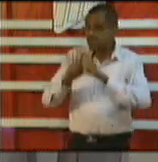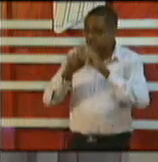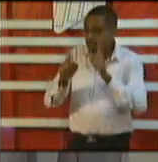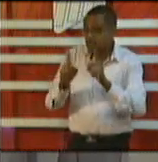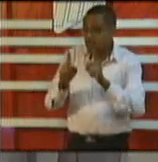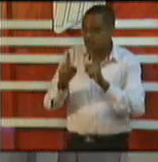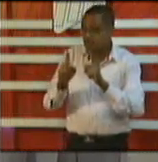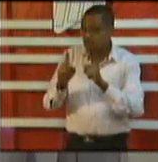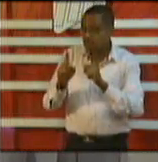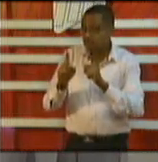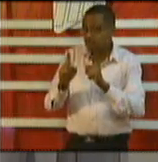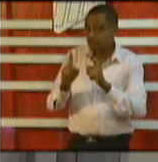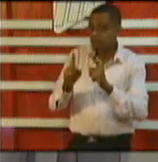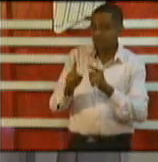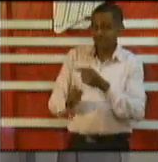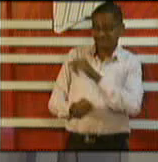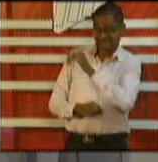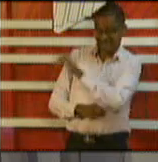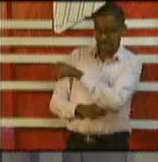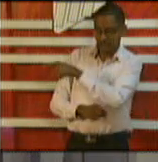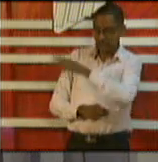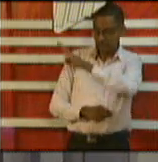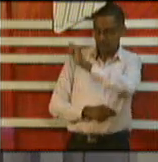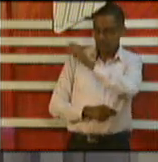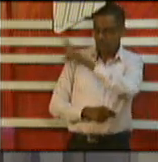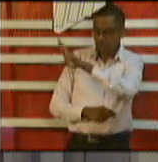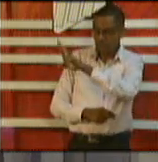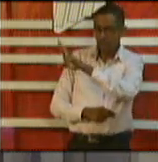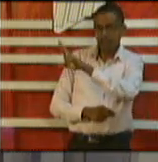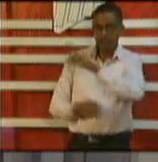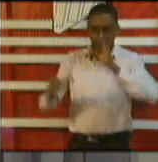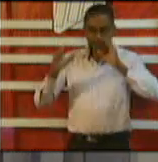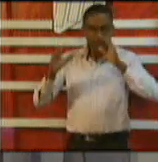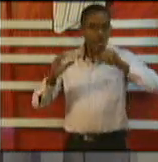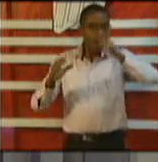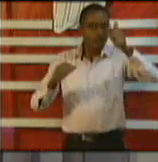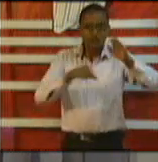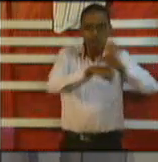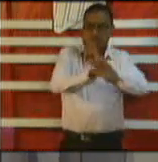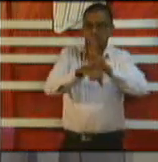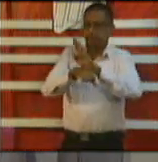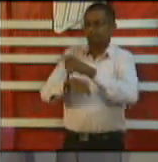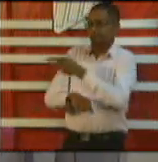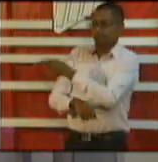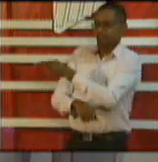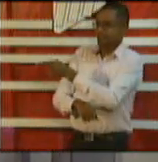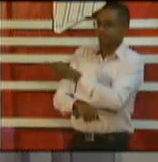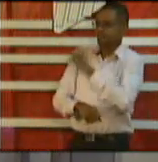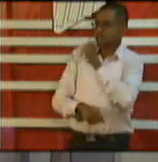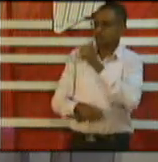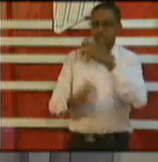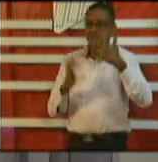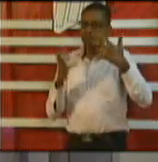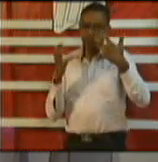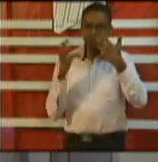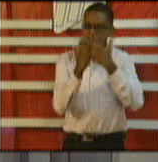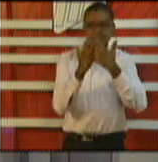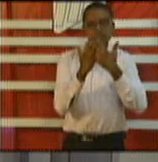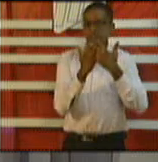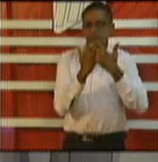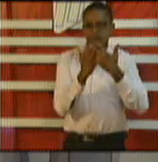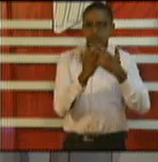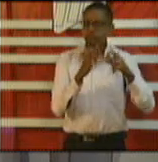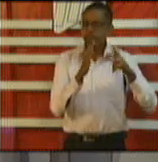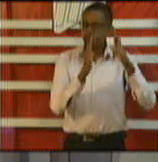this one industry out of all the industries are simply not adhering to the guidelines